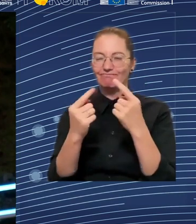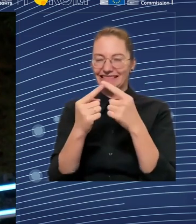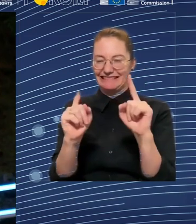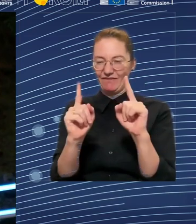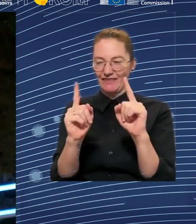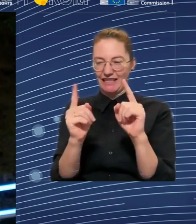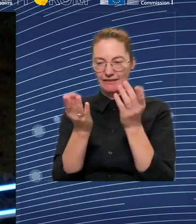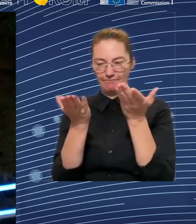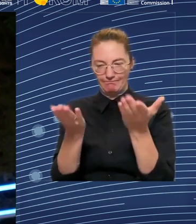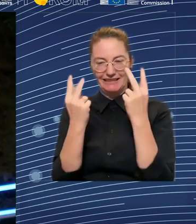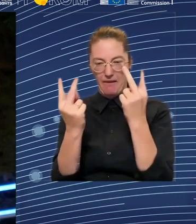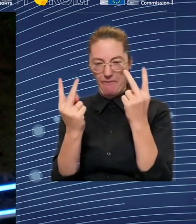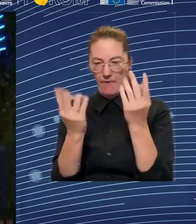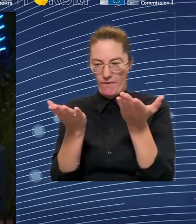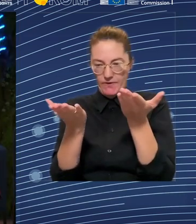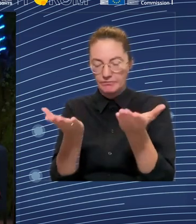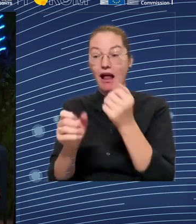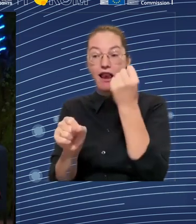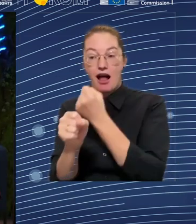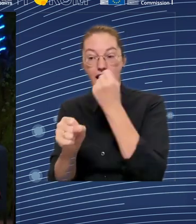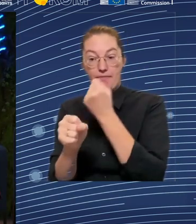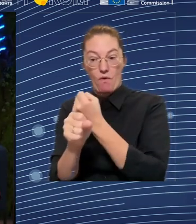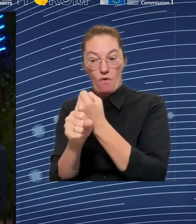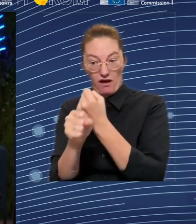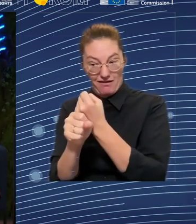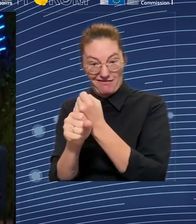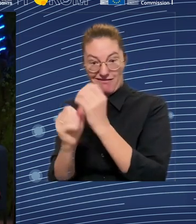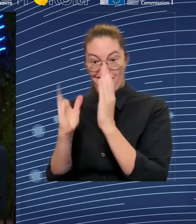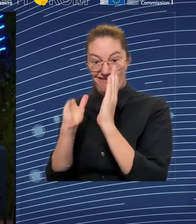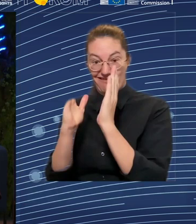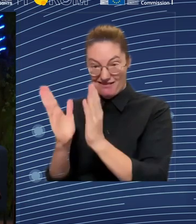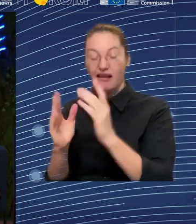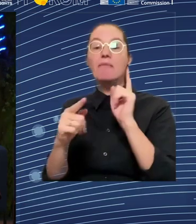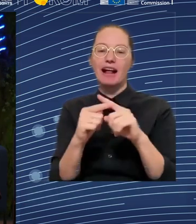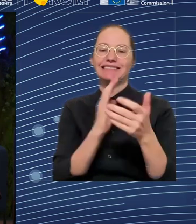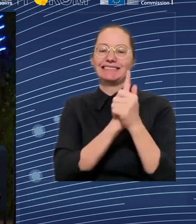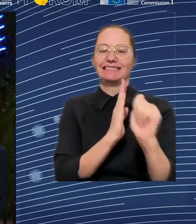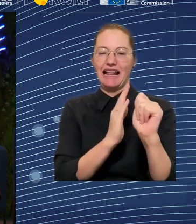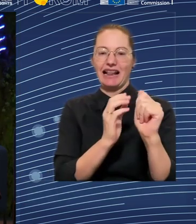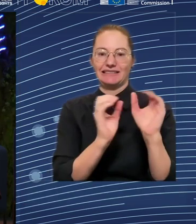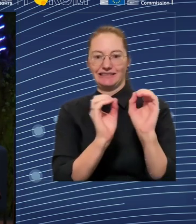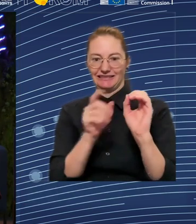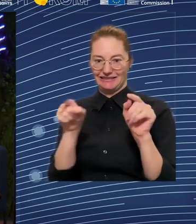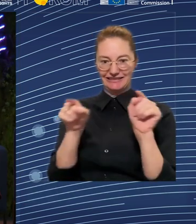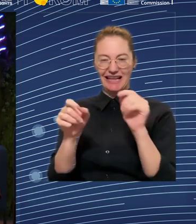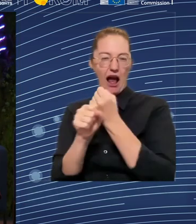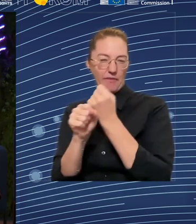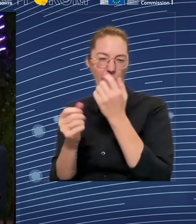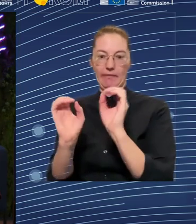measures of labor market developments for actually distinguishing where there are surpluses and shortages by